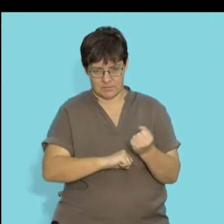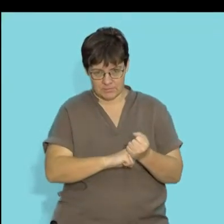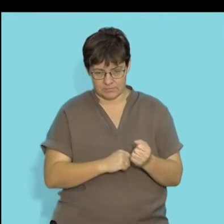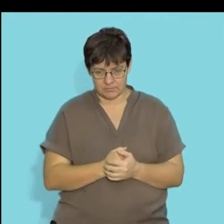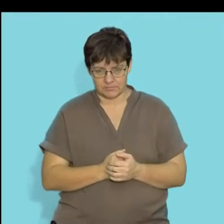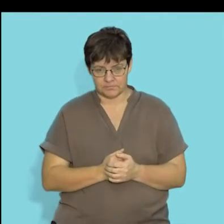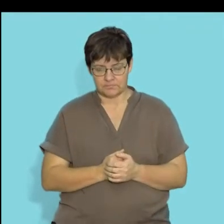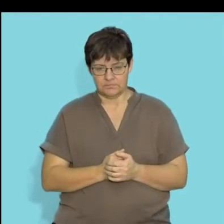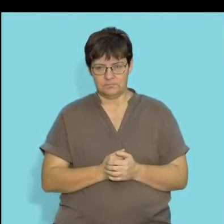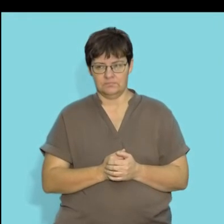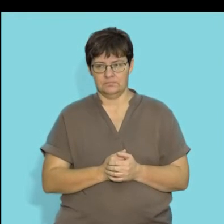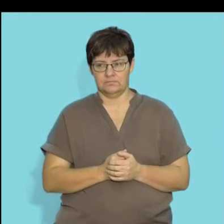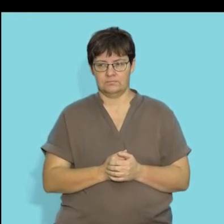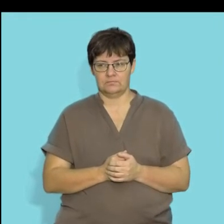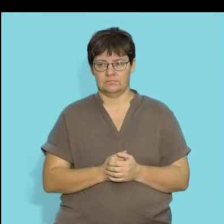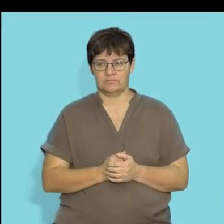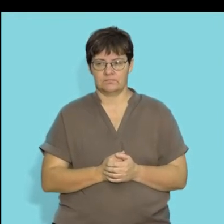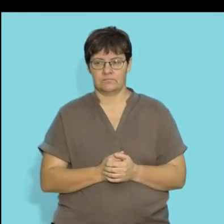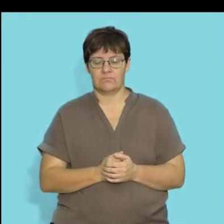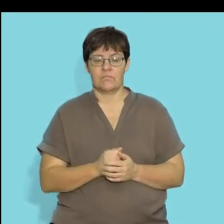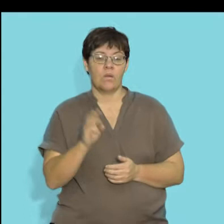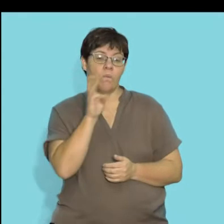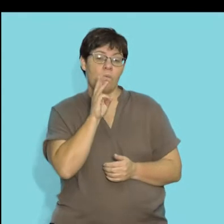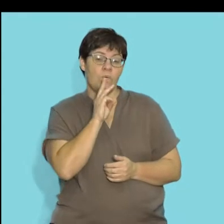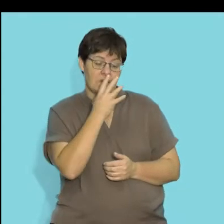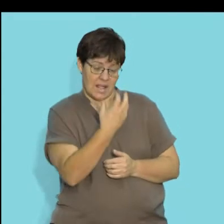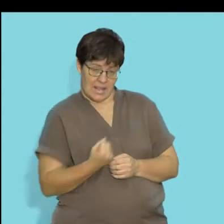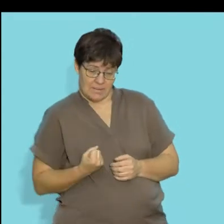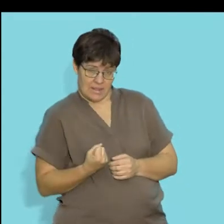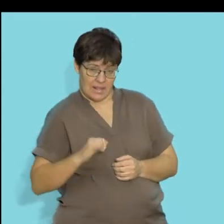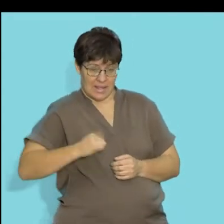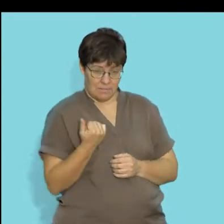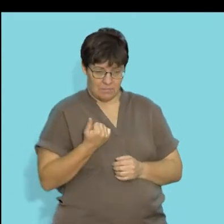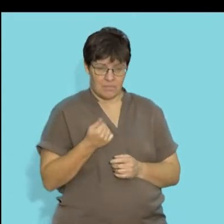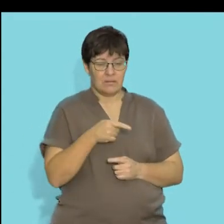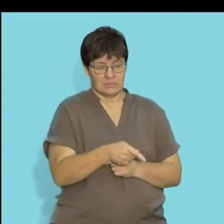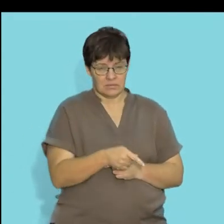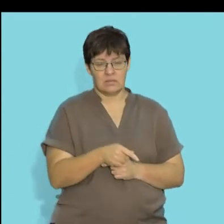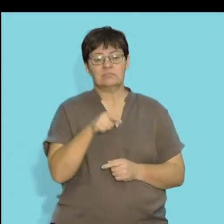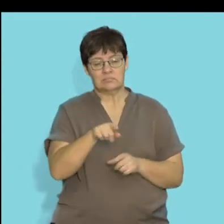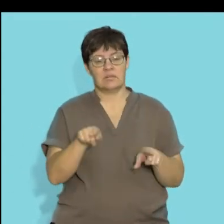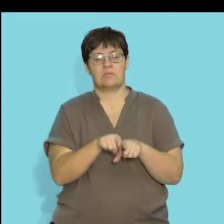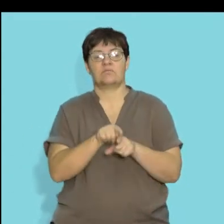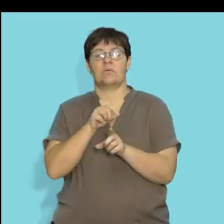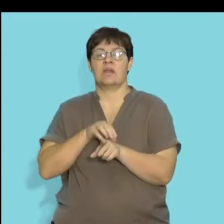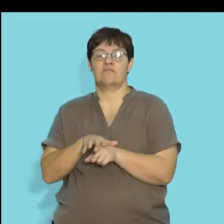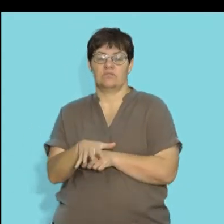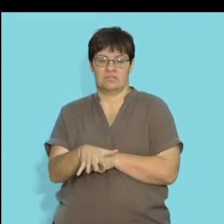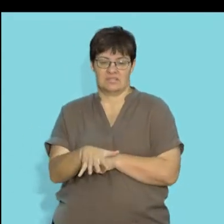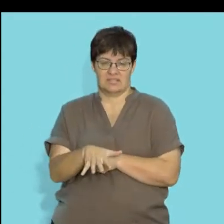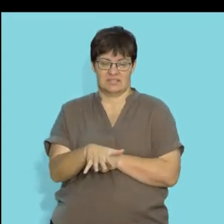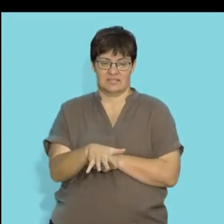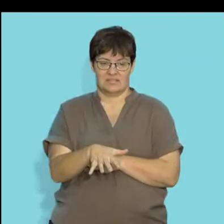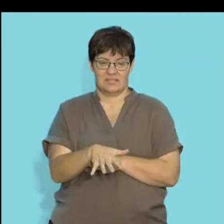that supports life forms. The ability of water to be held in the soil also influences